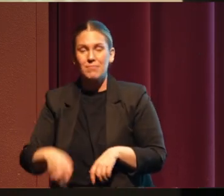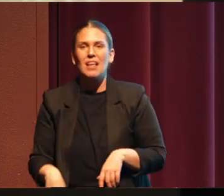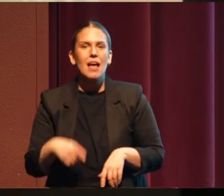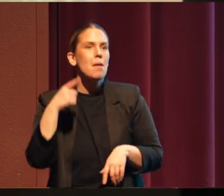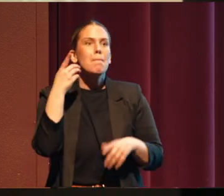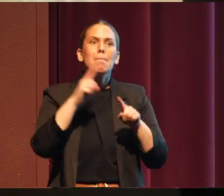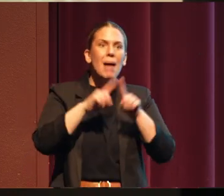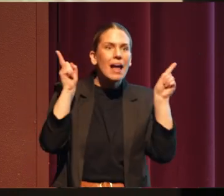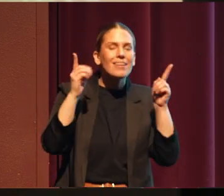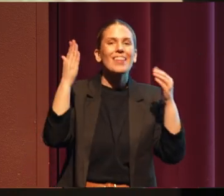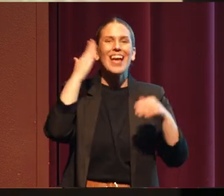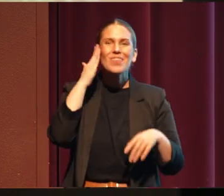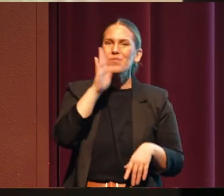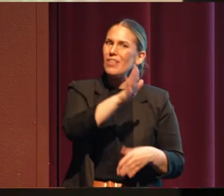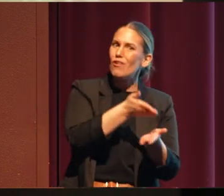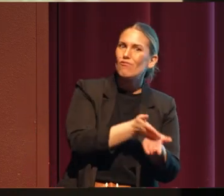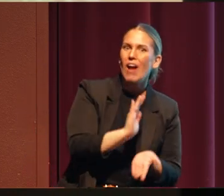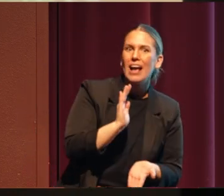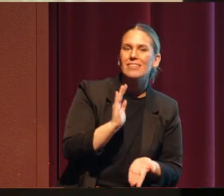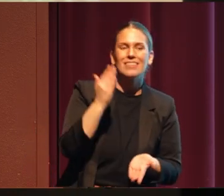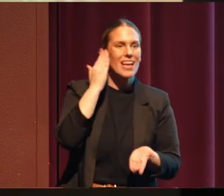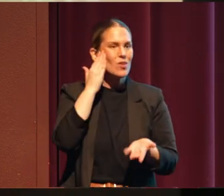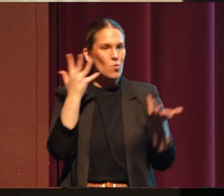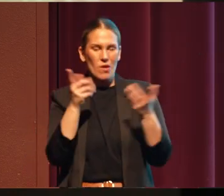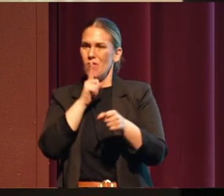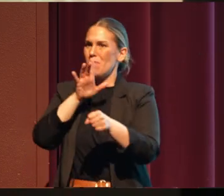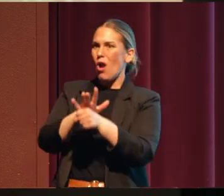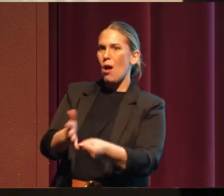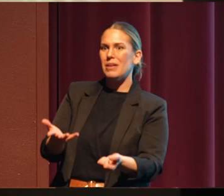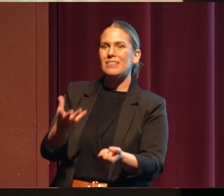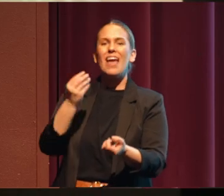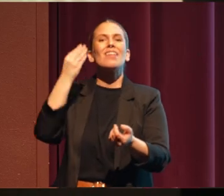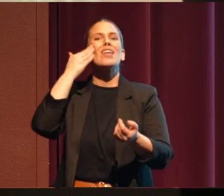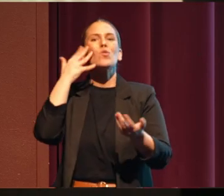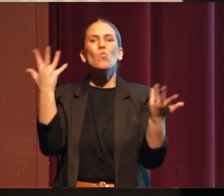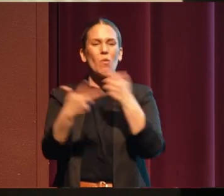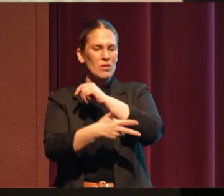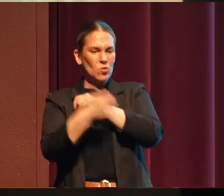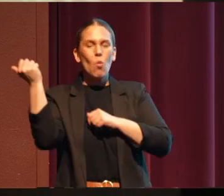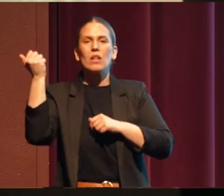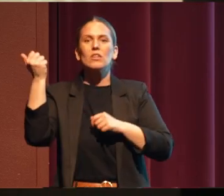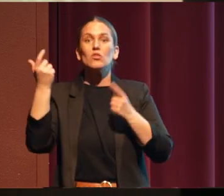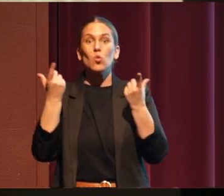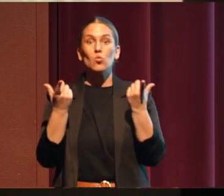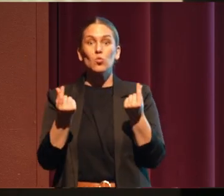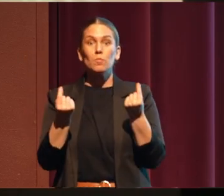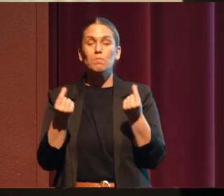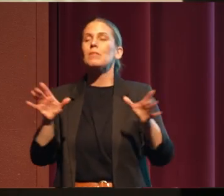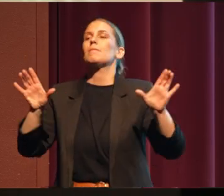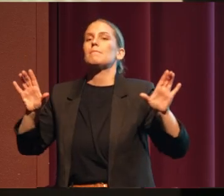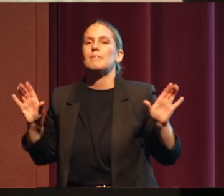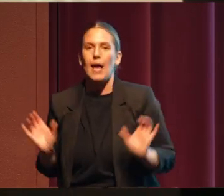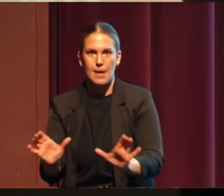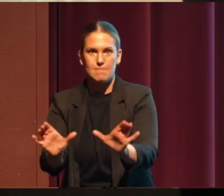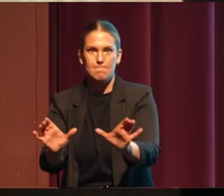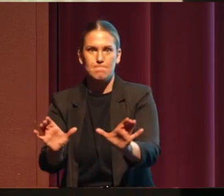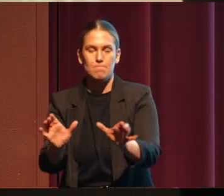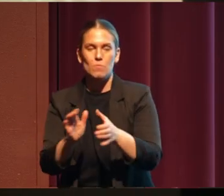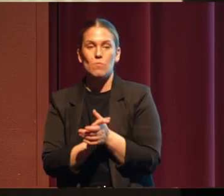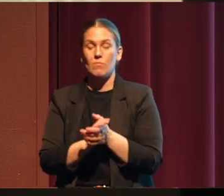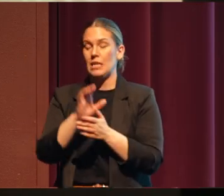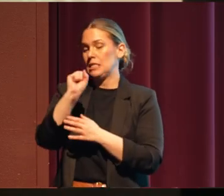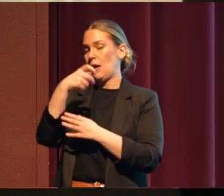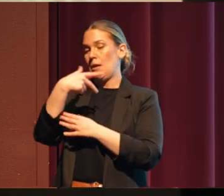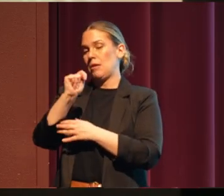promised to them. And then they do the thing that so many of us fall short in. They took action. And in September